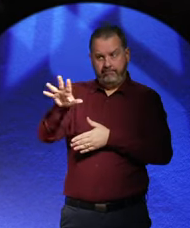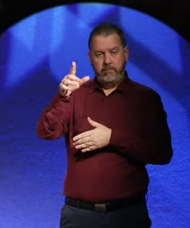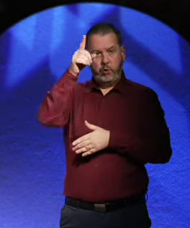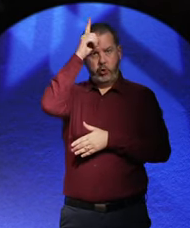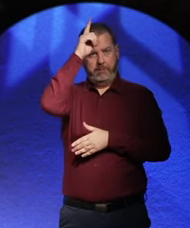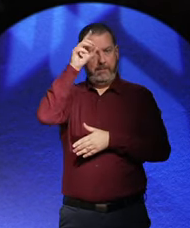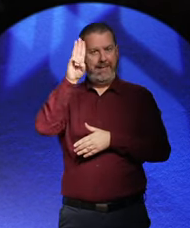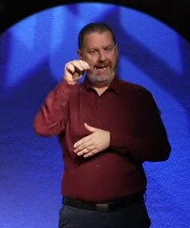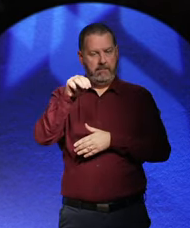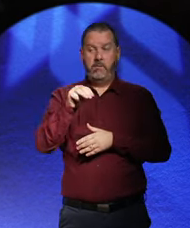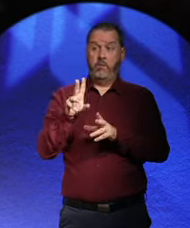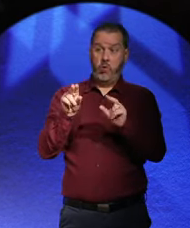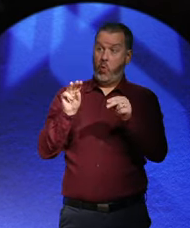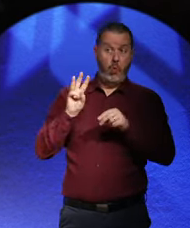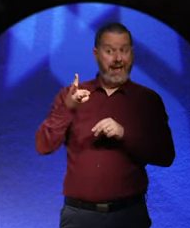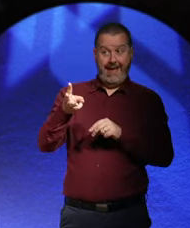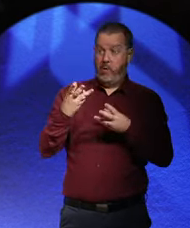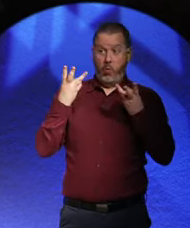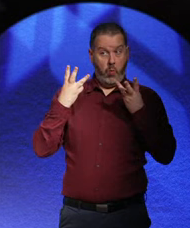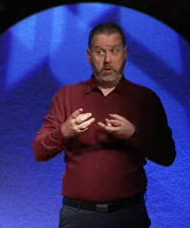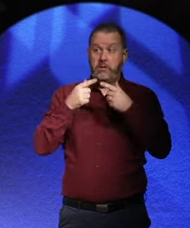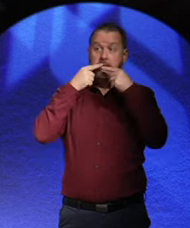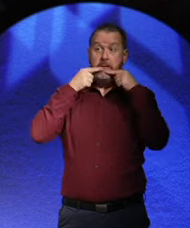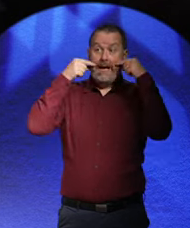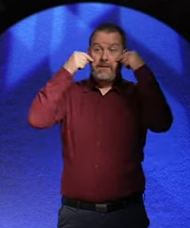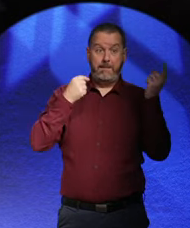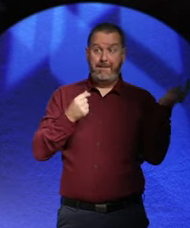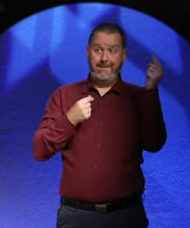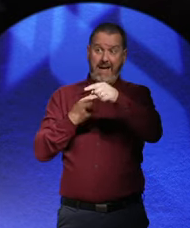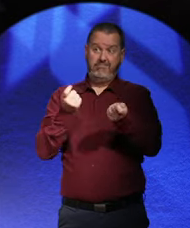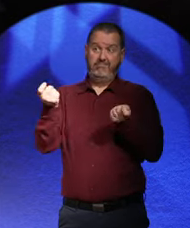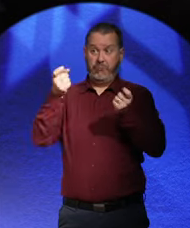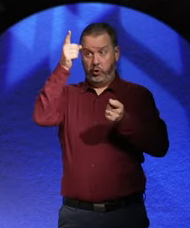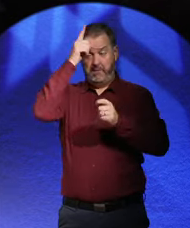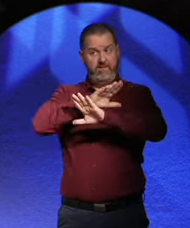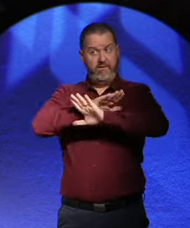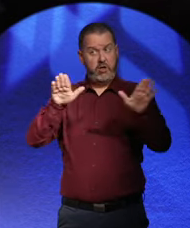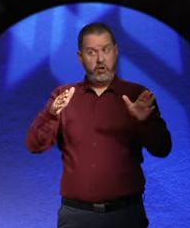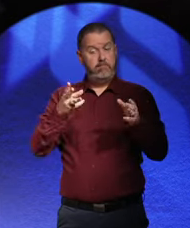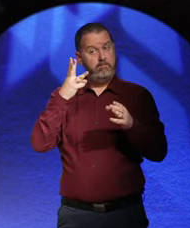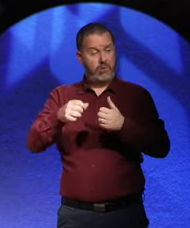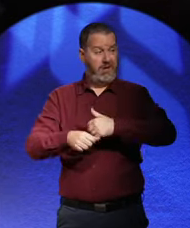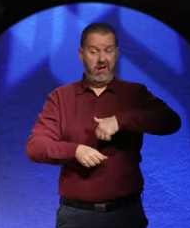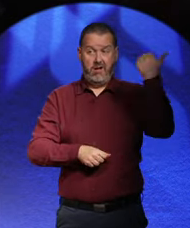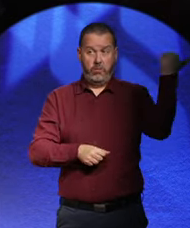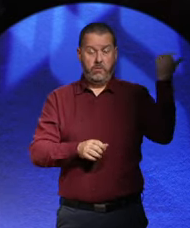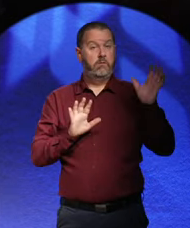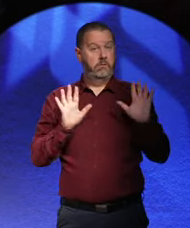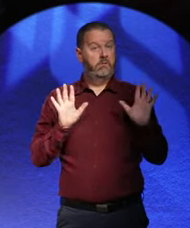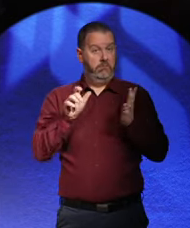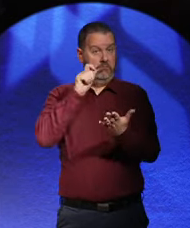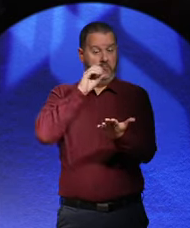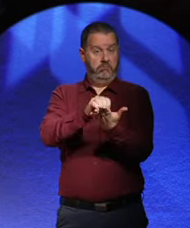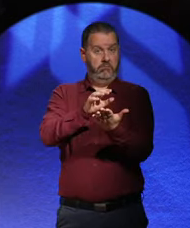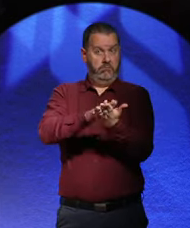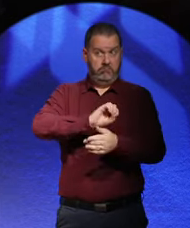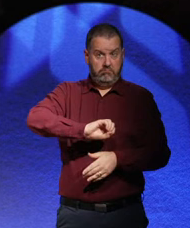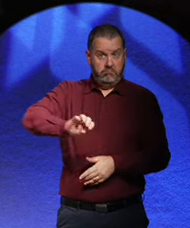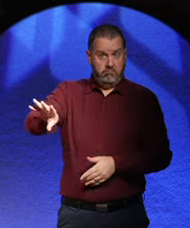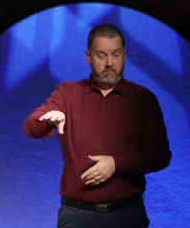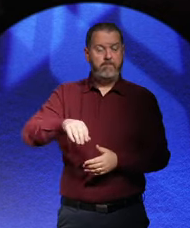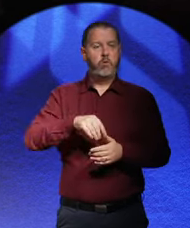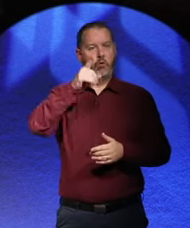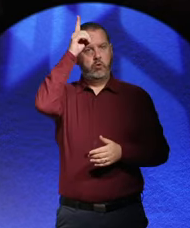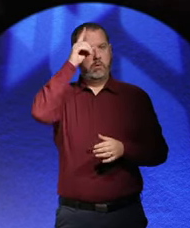no way are we going to have the Kaiser back ruling Germany. He's got to go. And so they sort of took that,